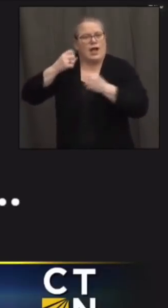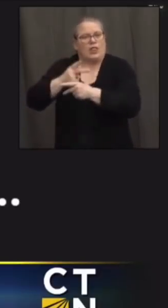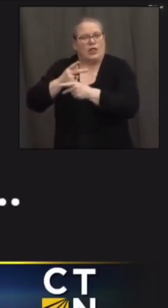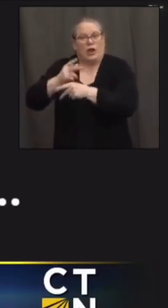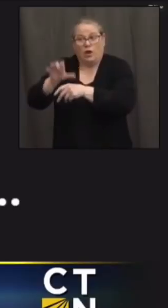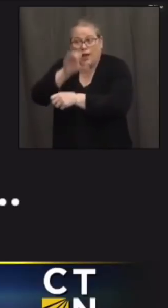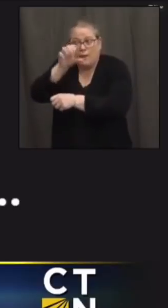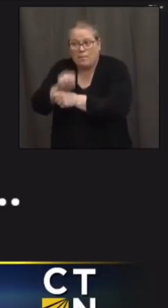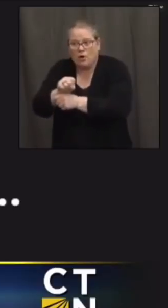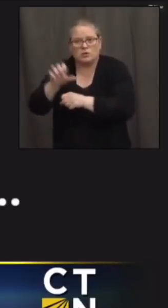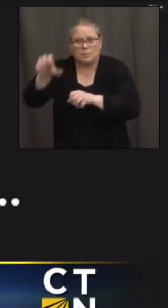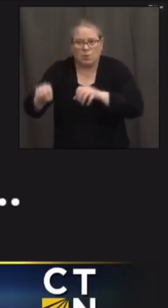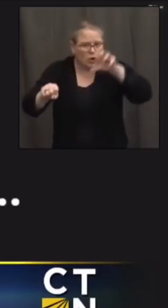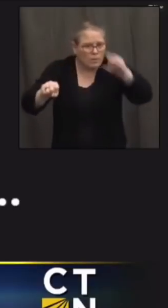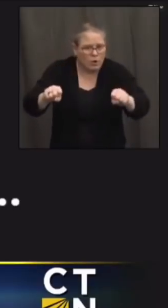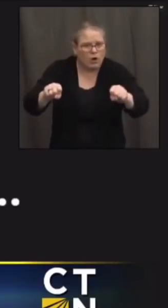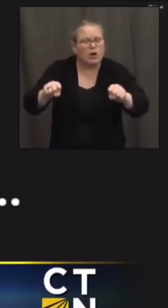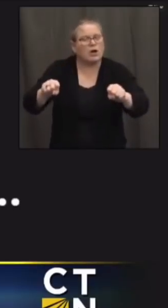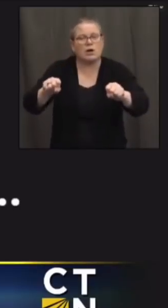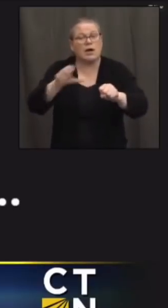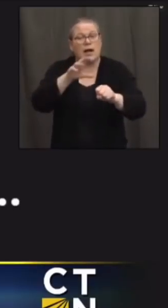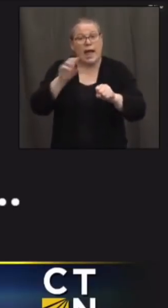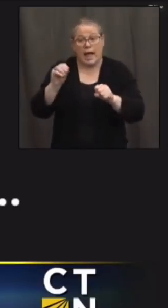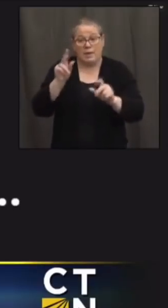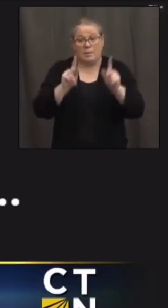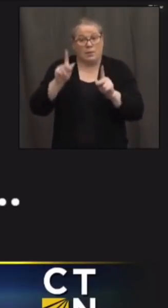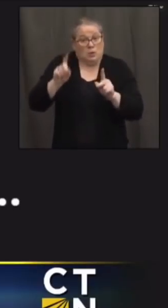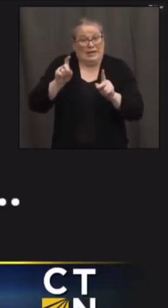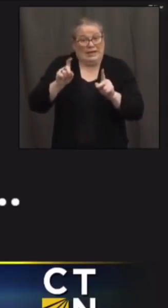day that could have been filled with people who need the vaccine